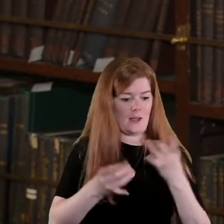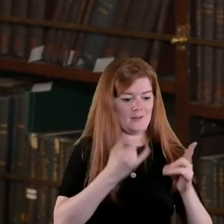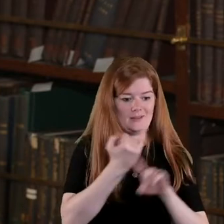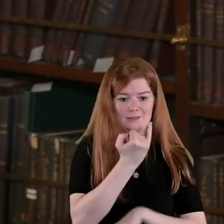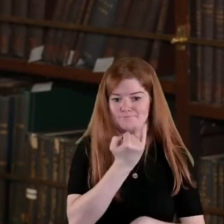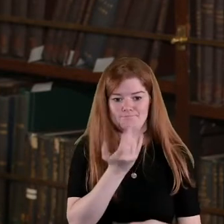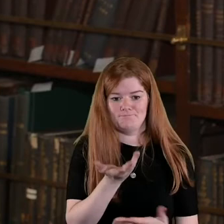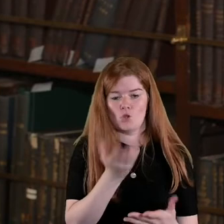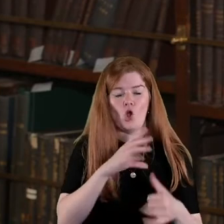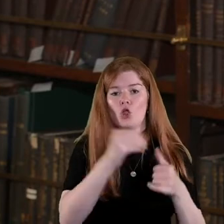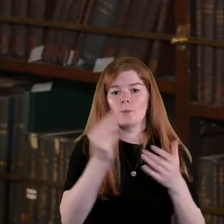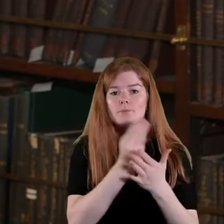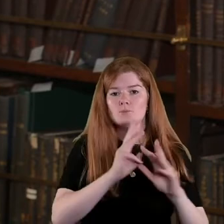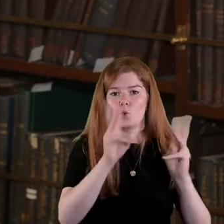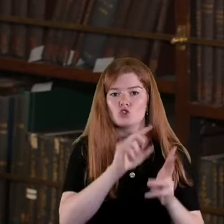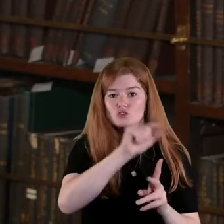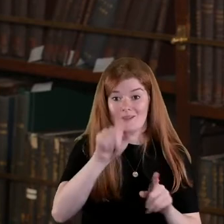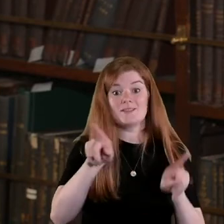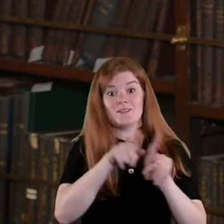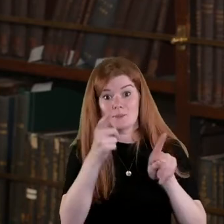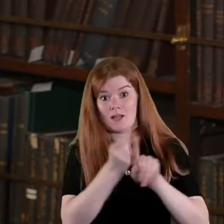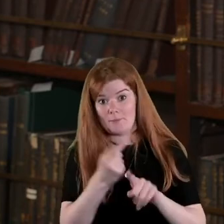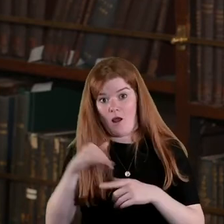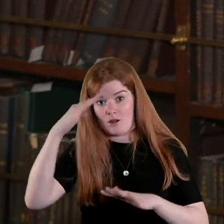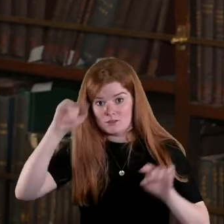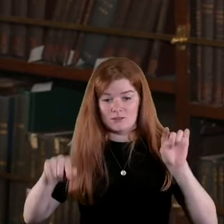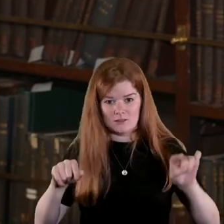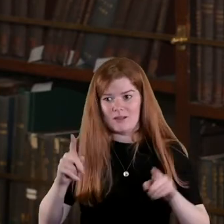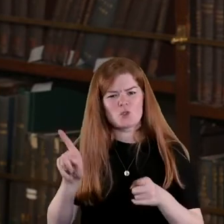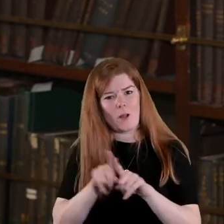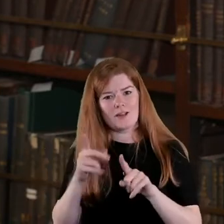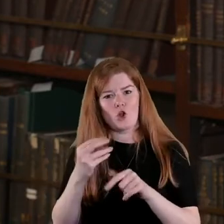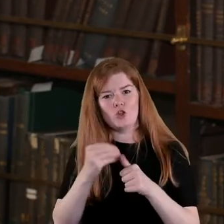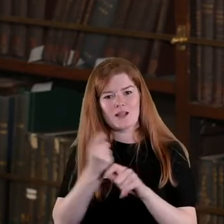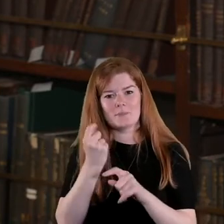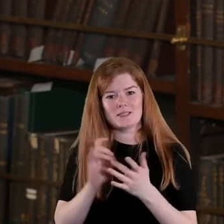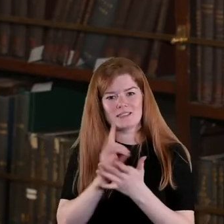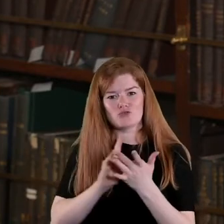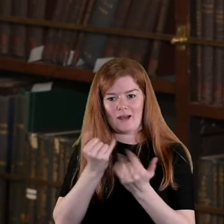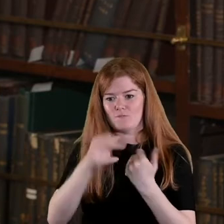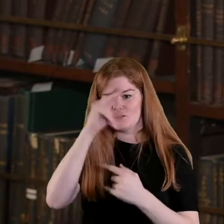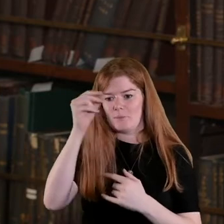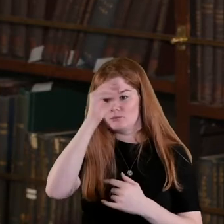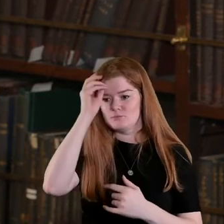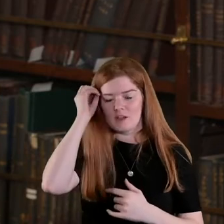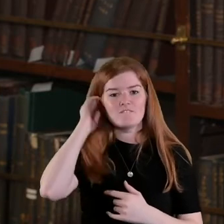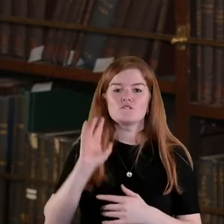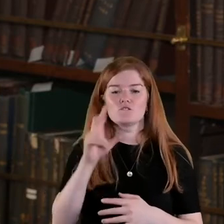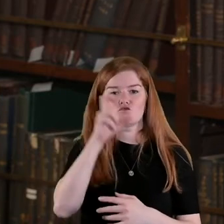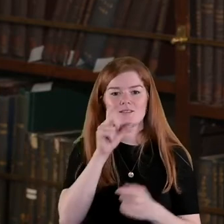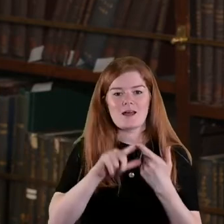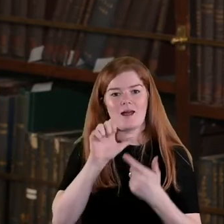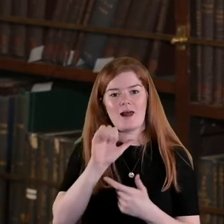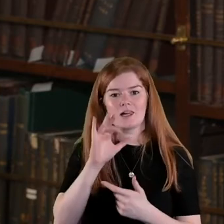in other parts of the world at this time or also in other periods of history for example France and Algeria